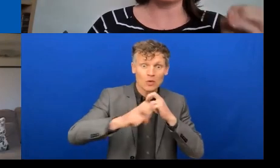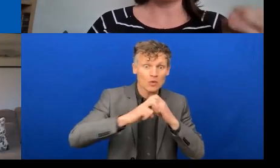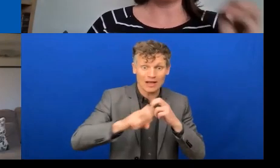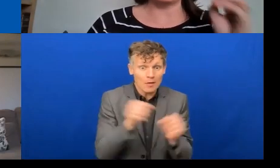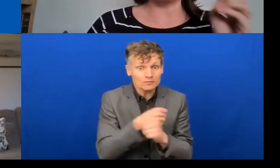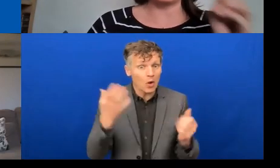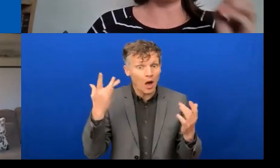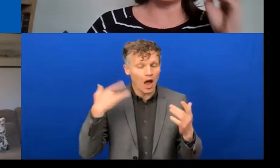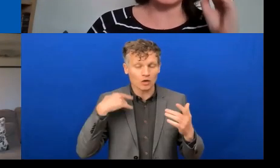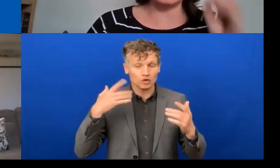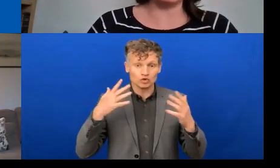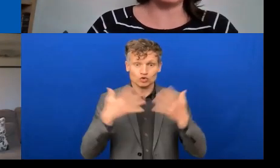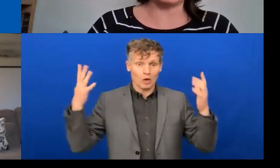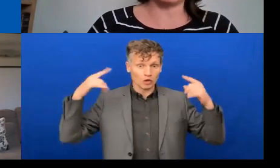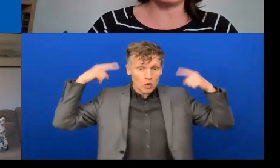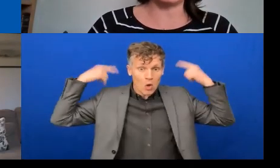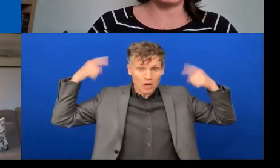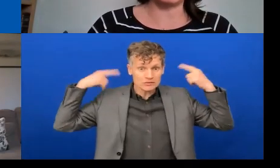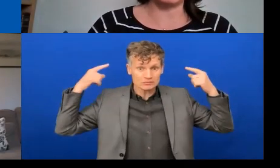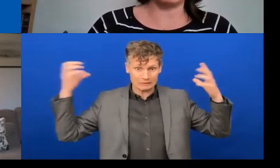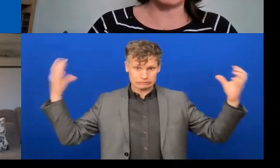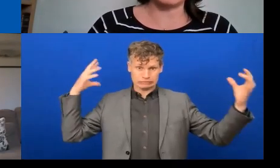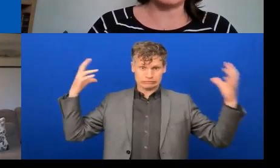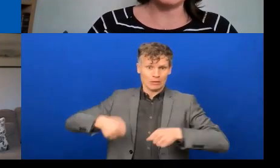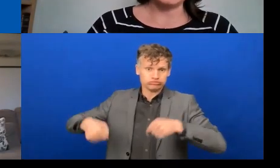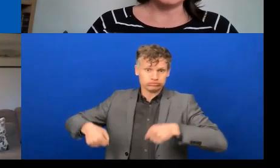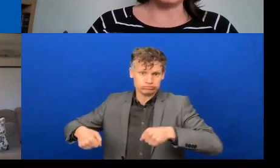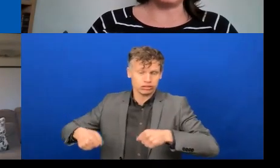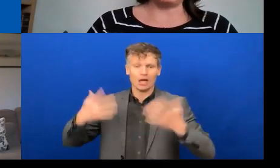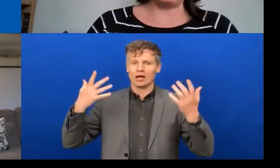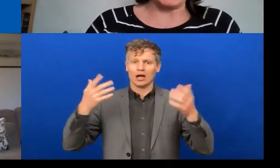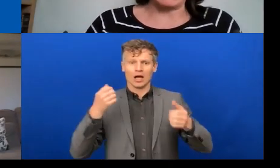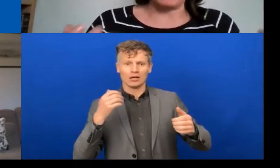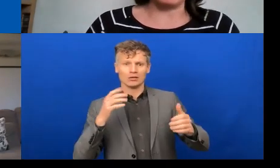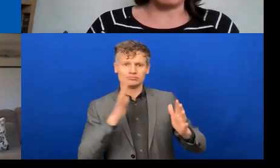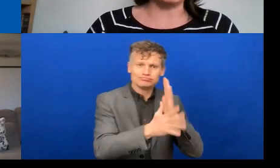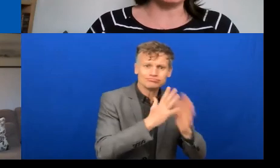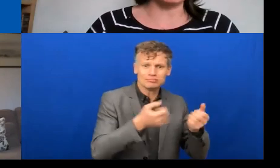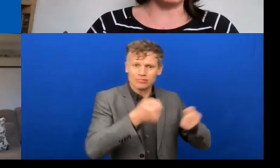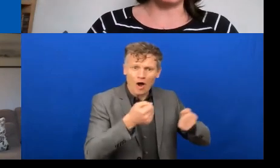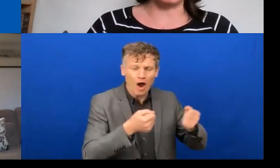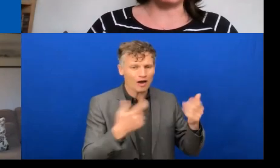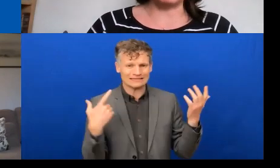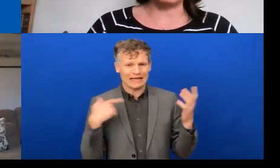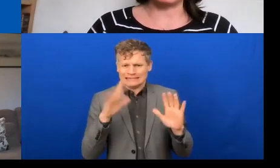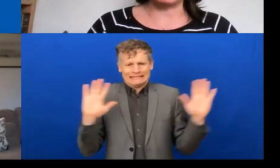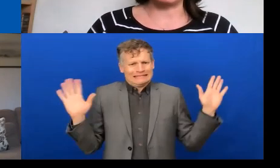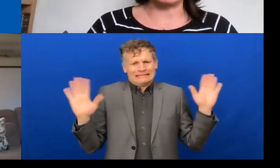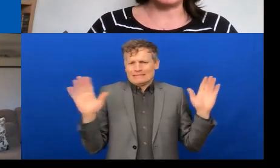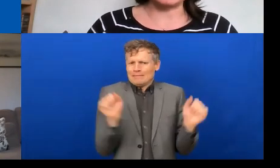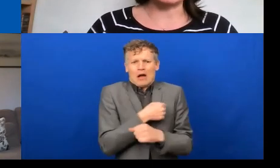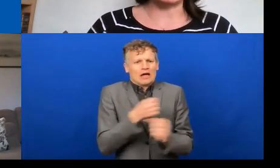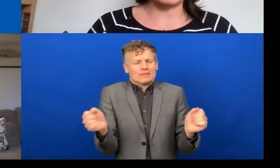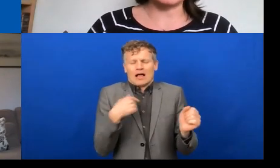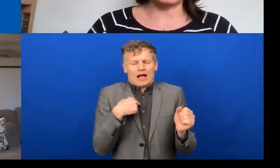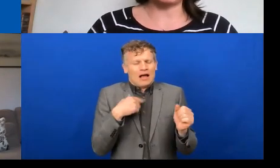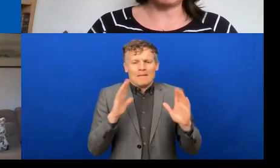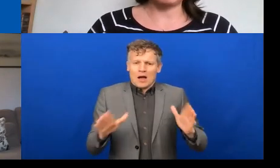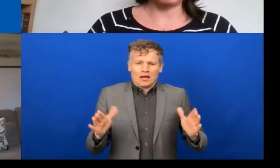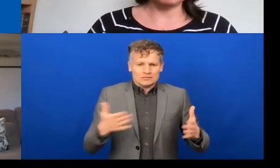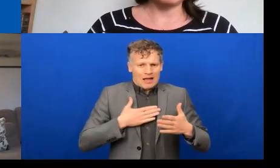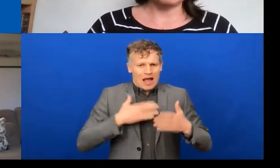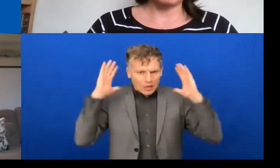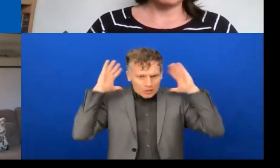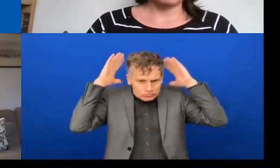more will make a huge difference to, uh, the power of disabled contribution in the workplace, I think.